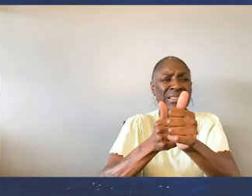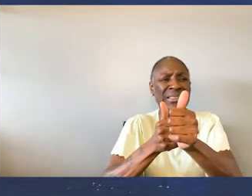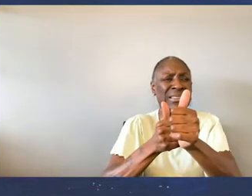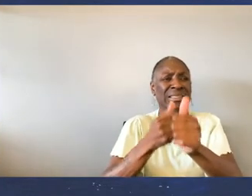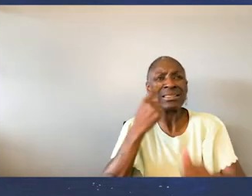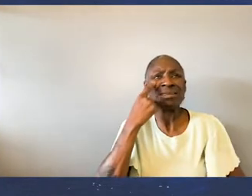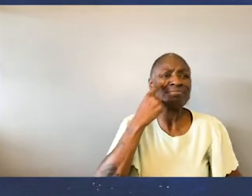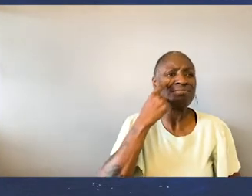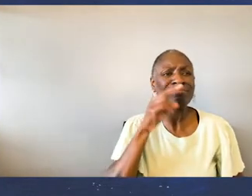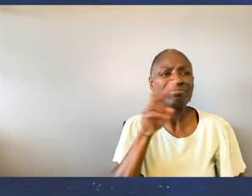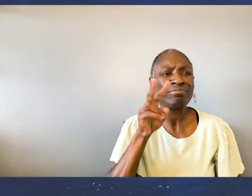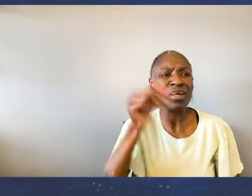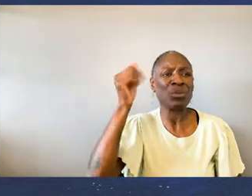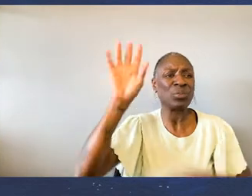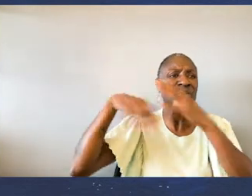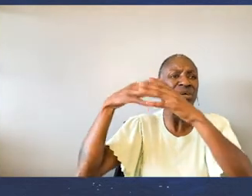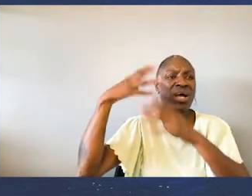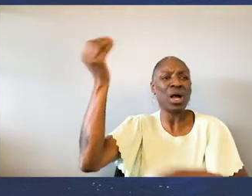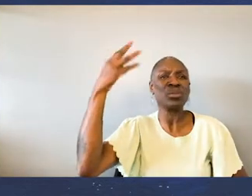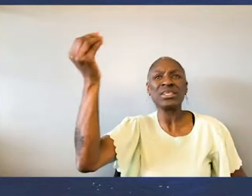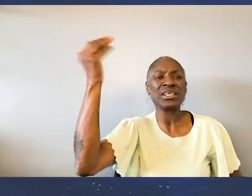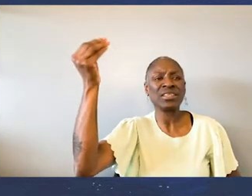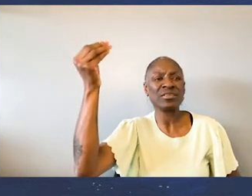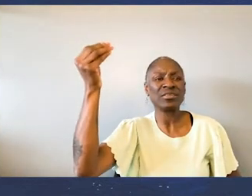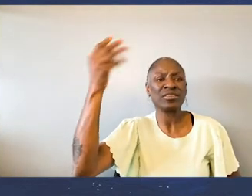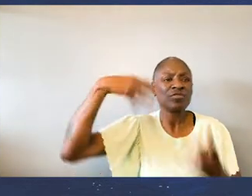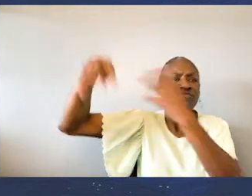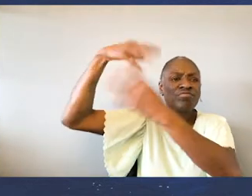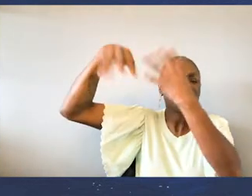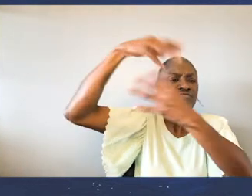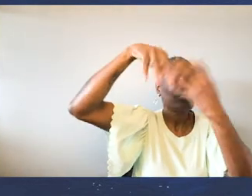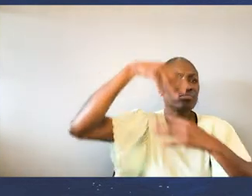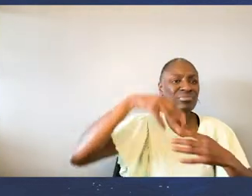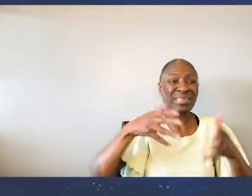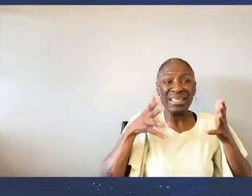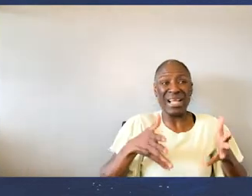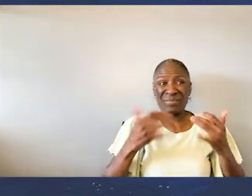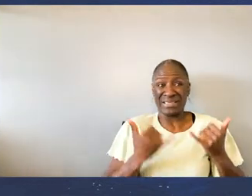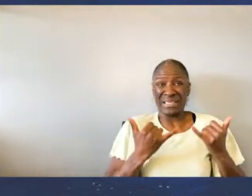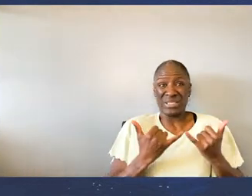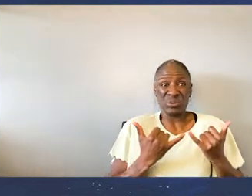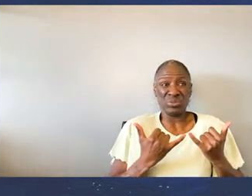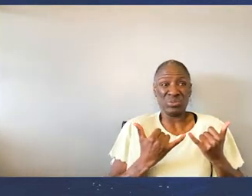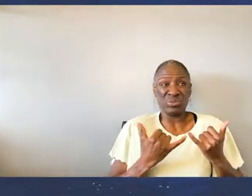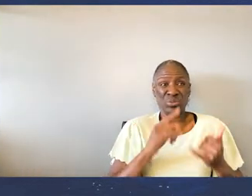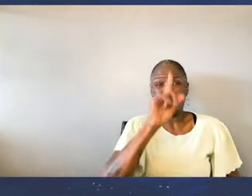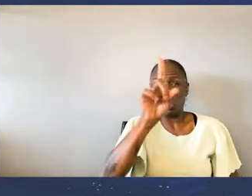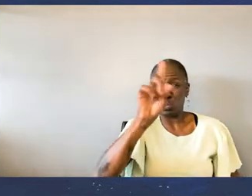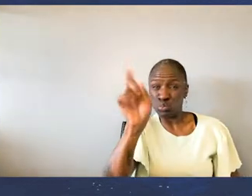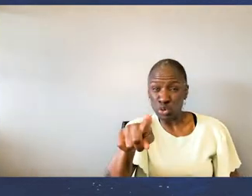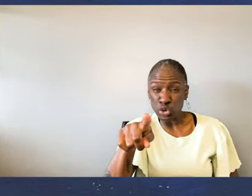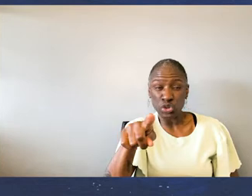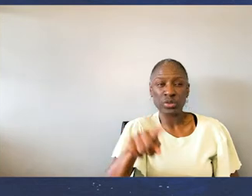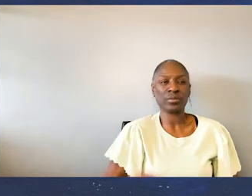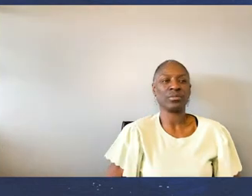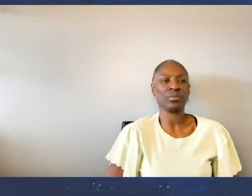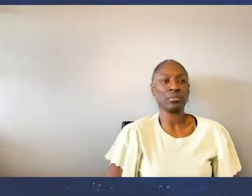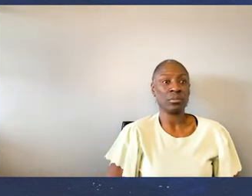However, while it remains, the only thing left to do is ask. May I have this dance?